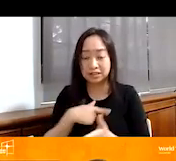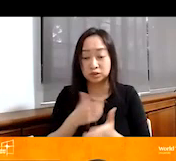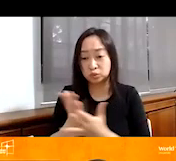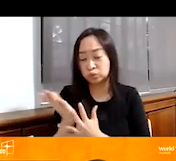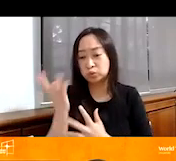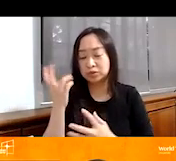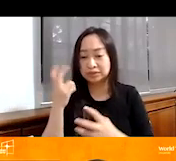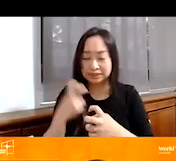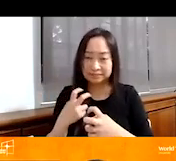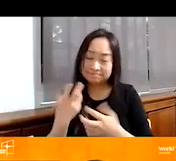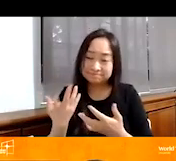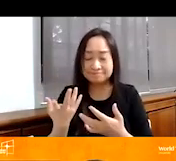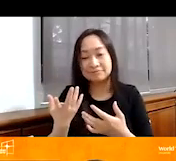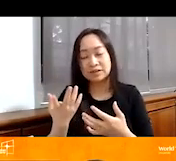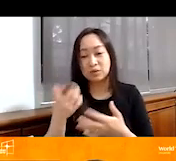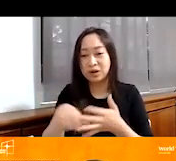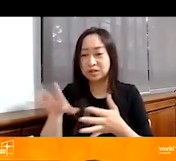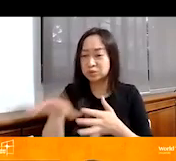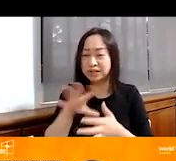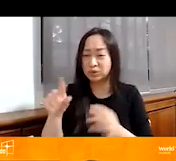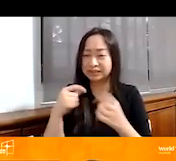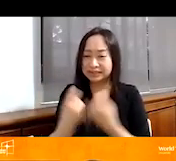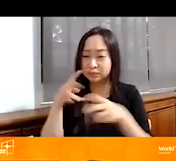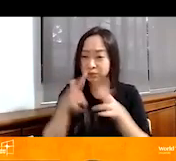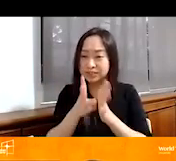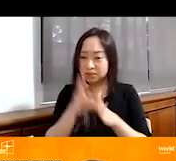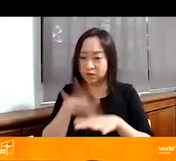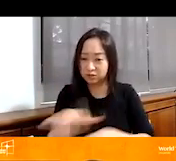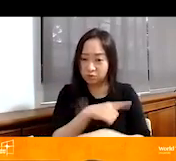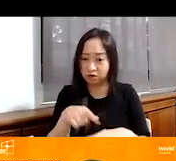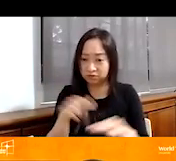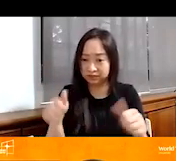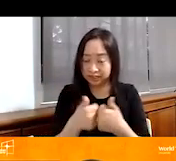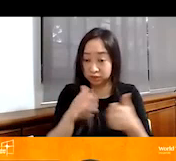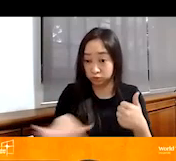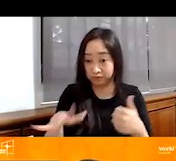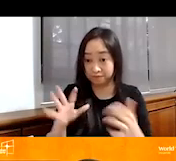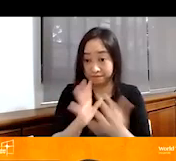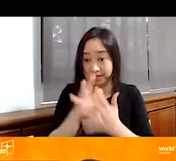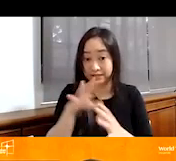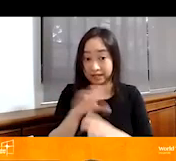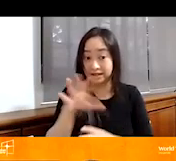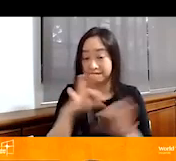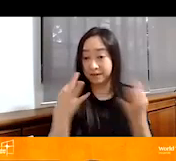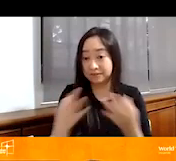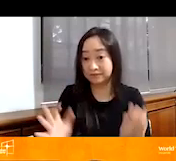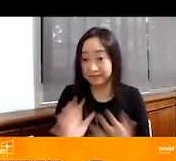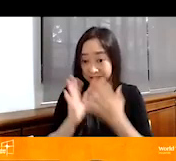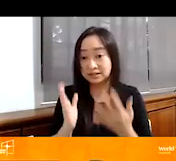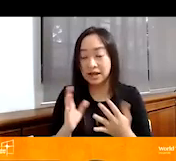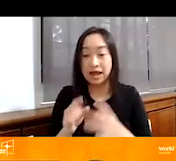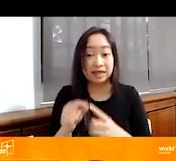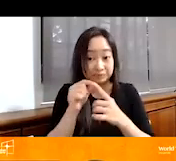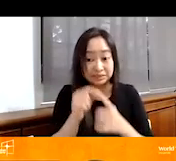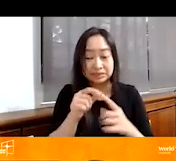difficult as it might be, what you and your team are witnessing on the ground, the challenges that children face and their families face, especially